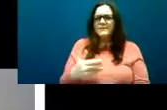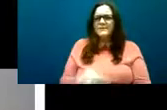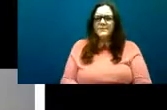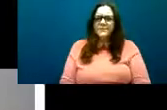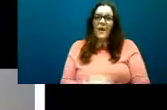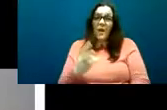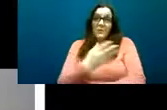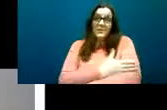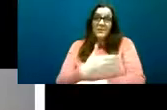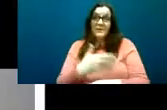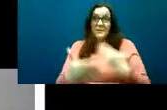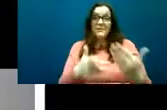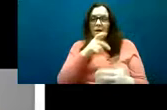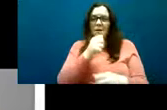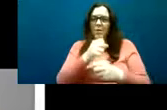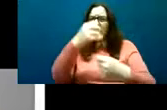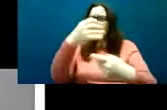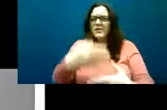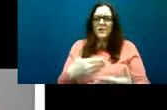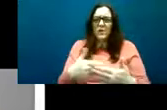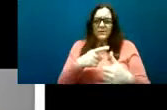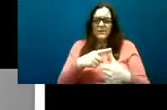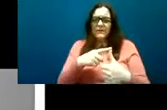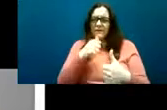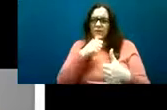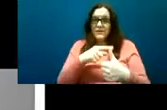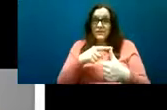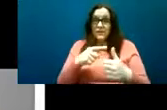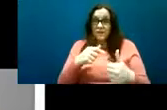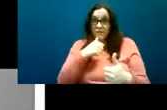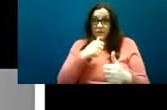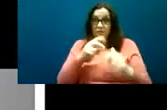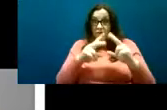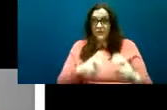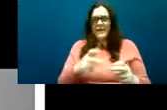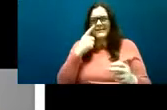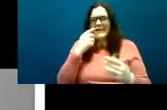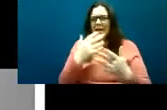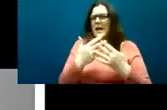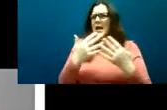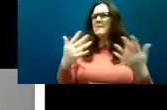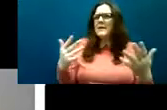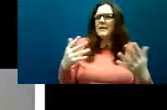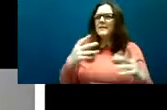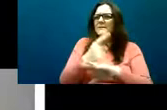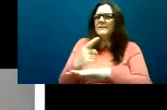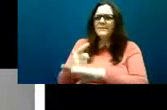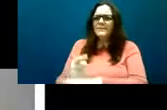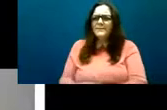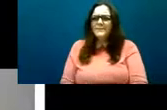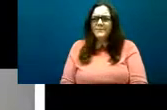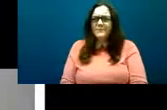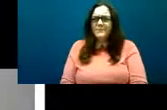one which was a prevalent study and this was the key workers from Dublin Simon service